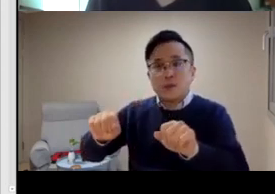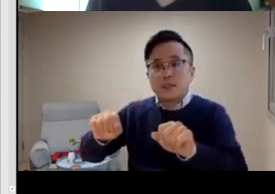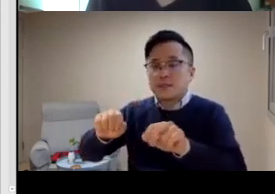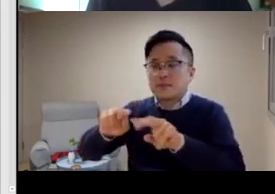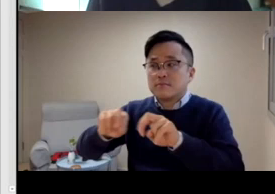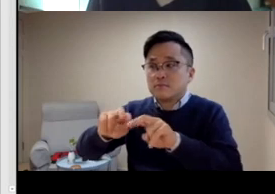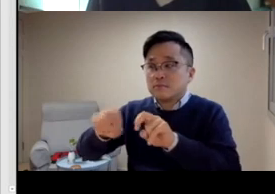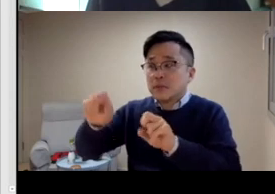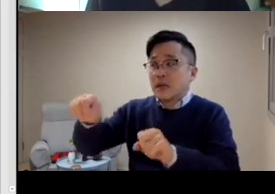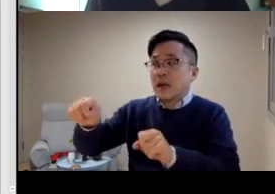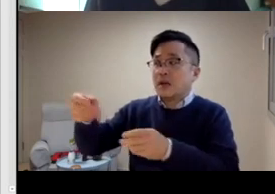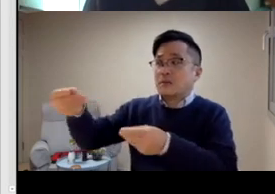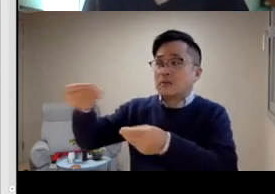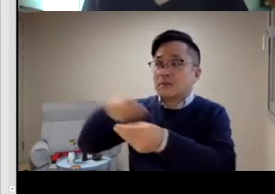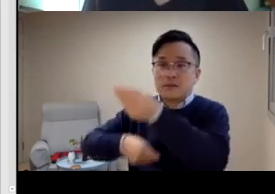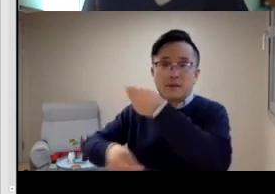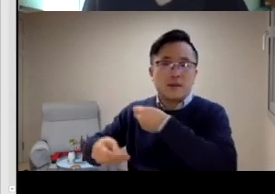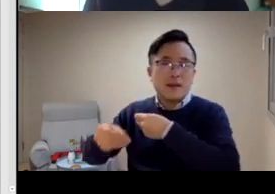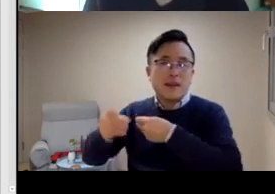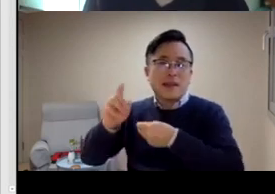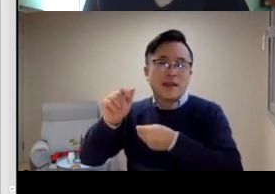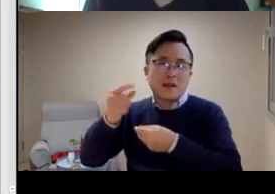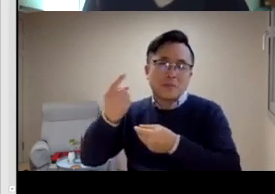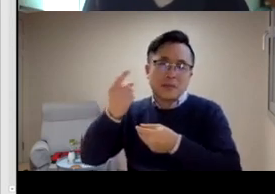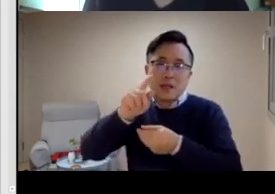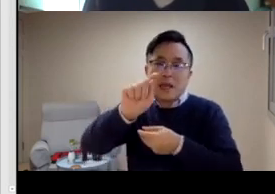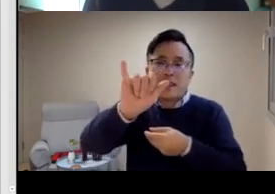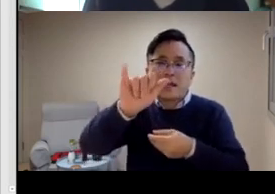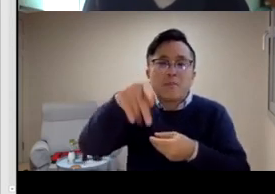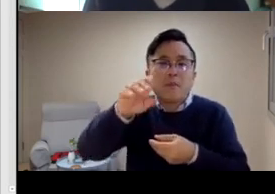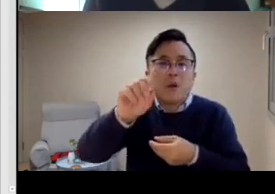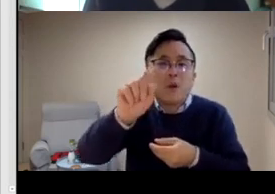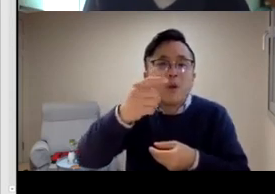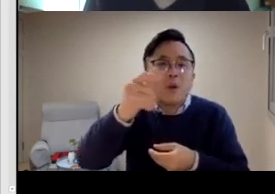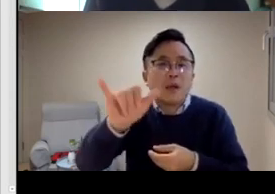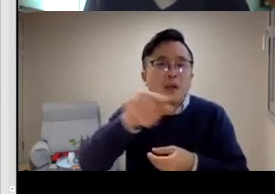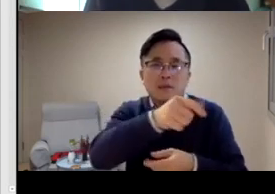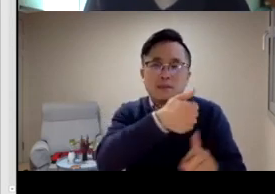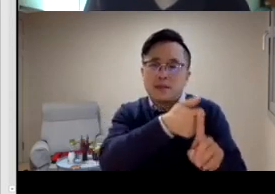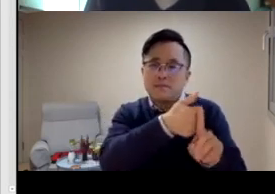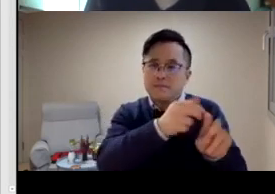And she was looking for Deaf researchers to join her project